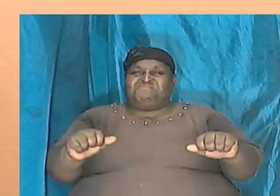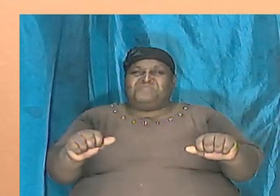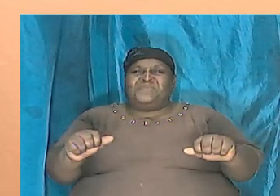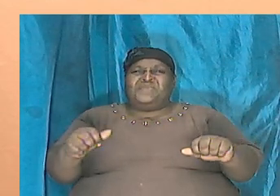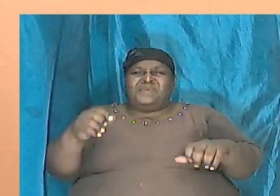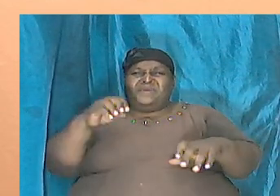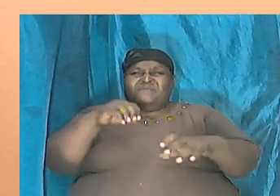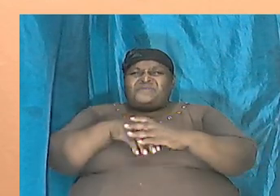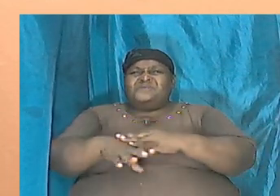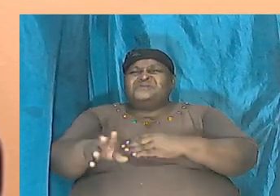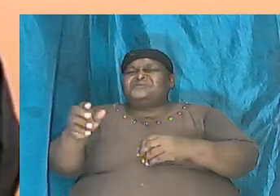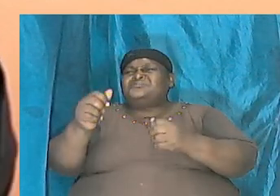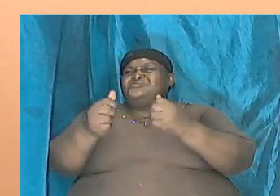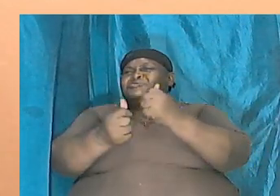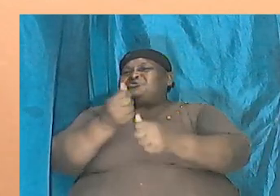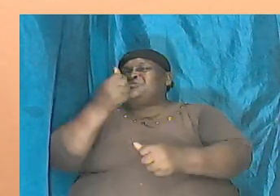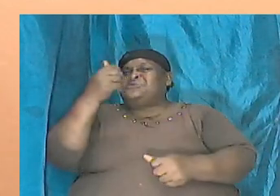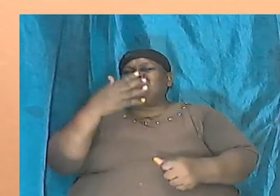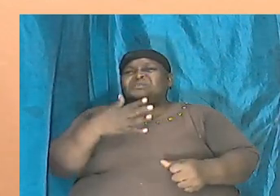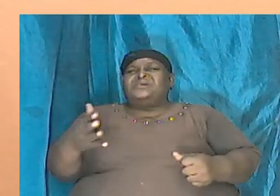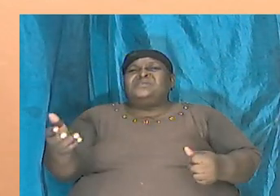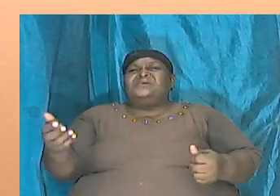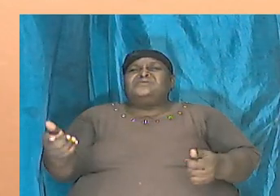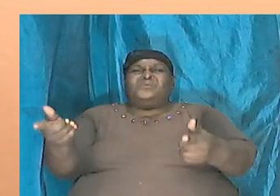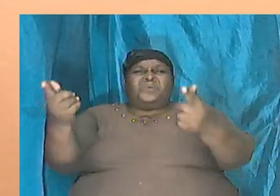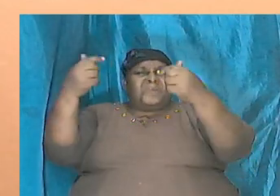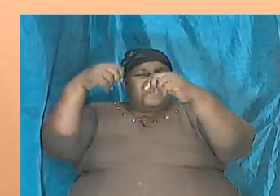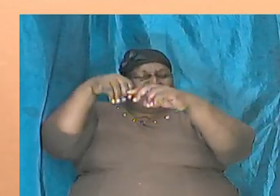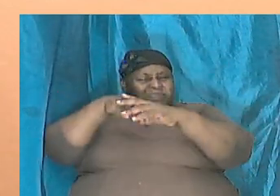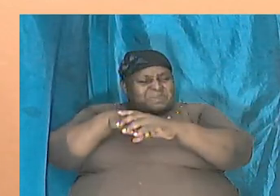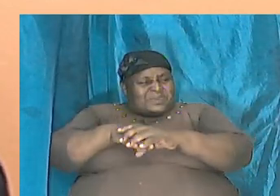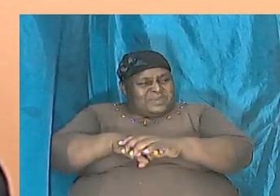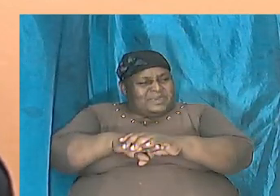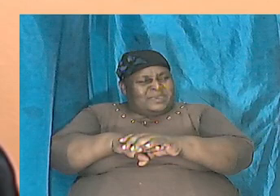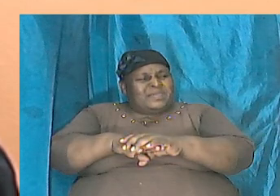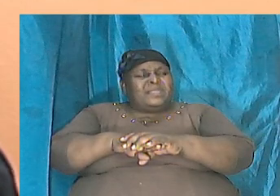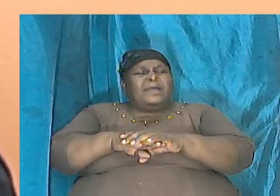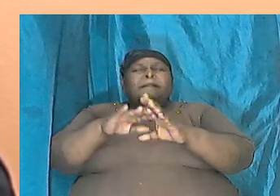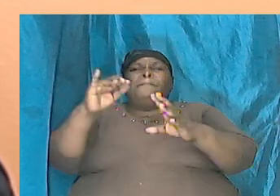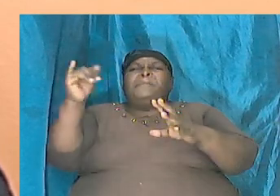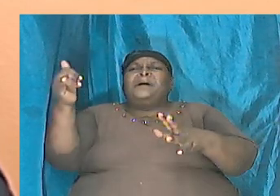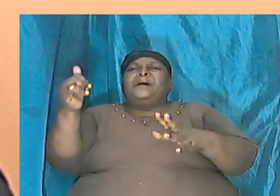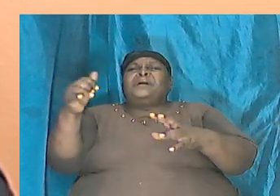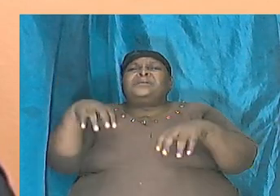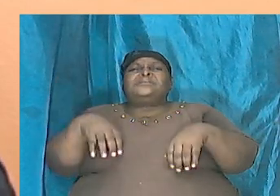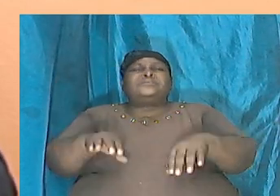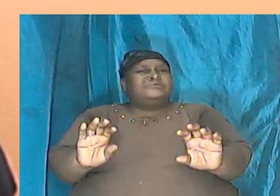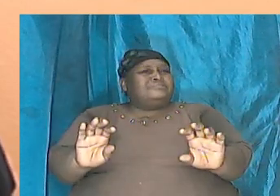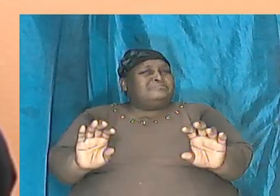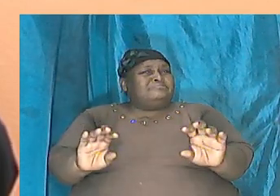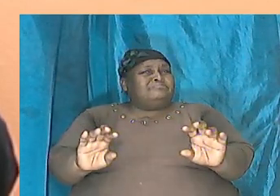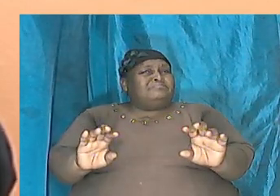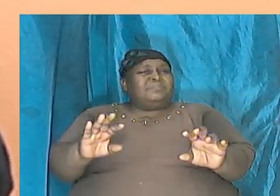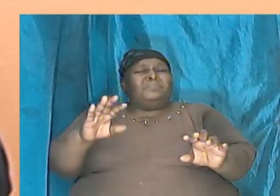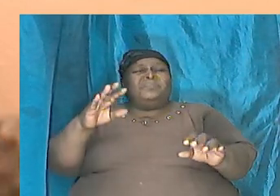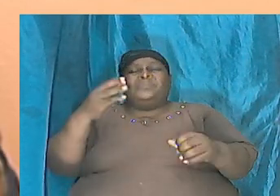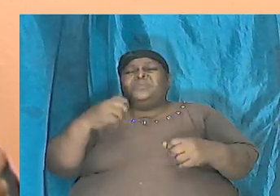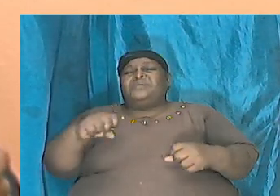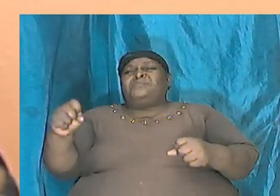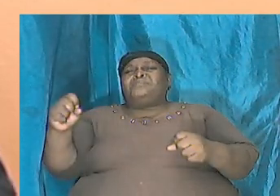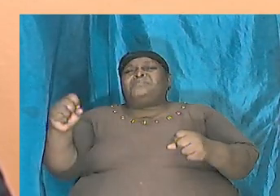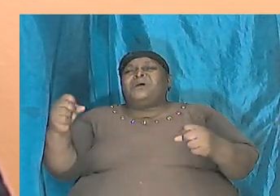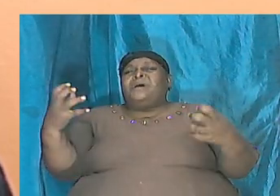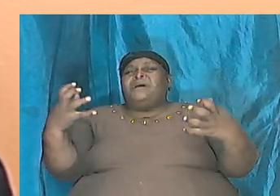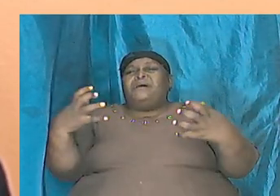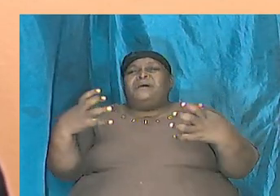intricacies to come into being by chance, by buck